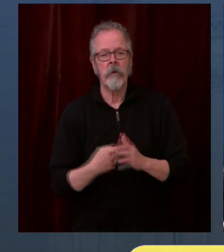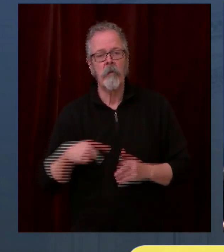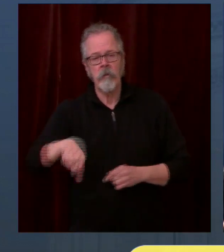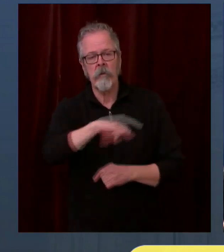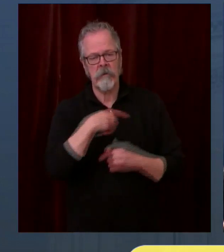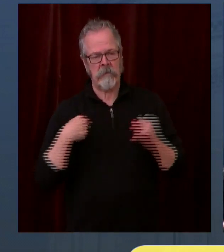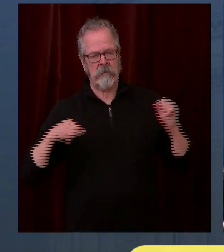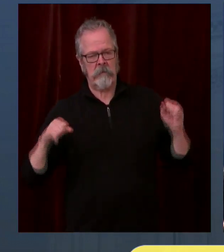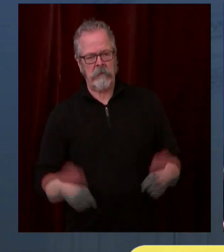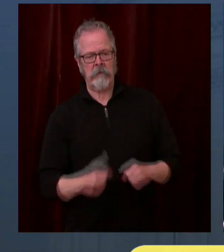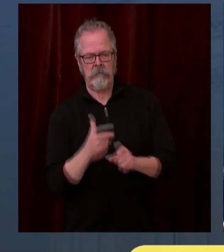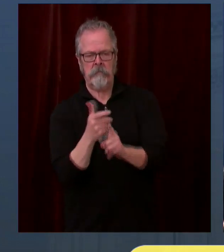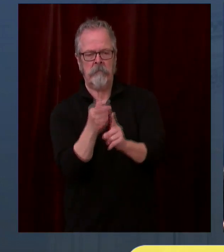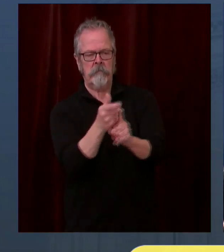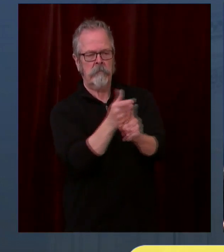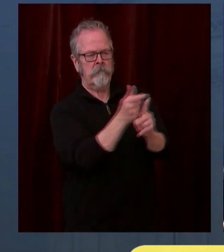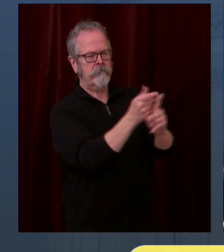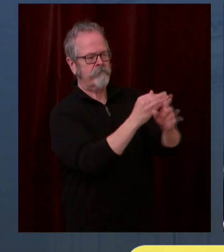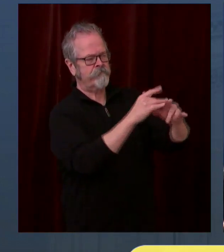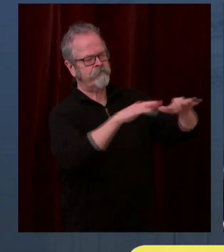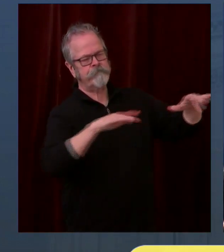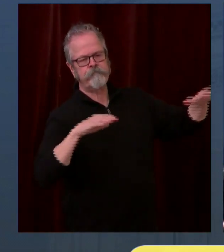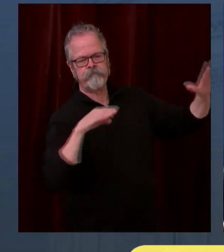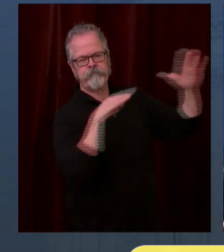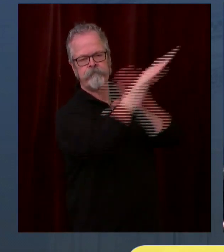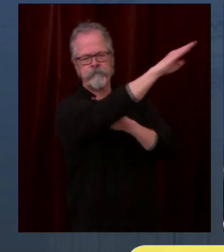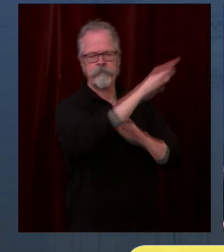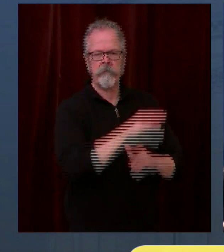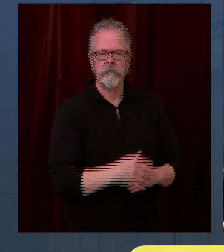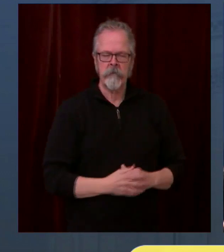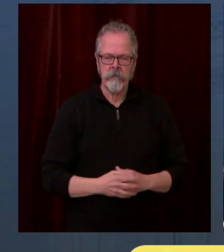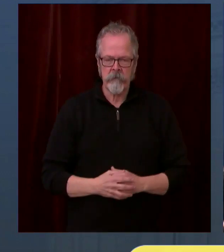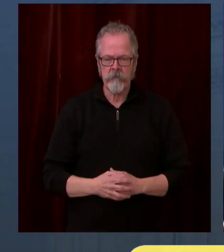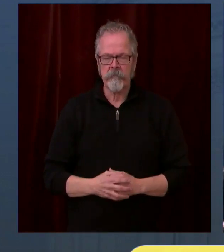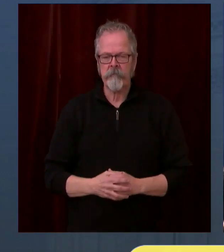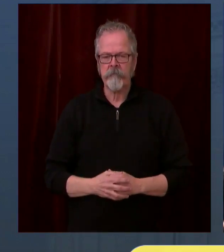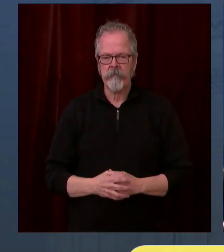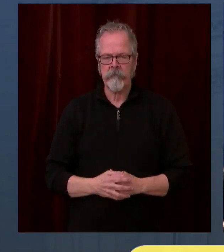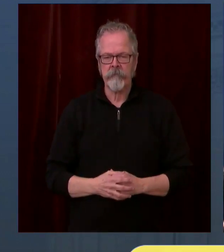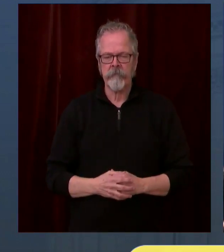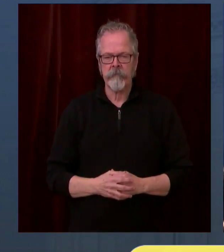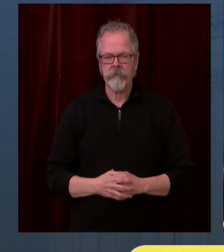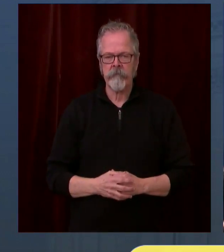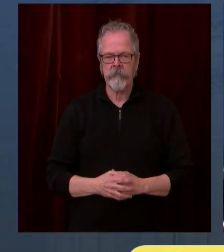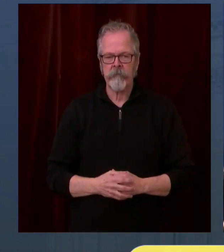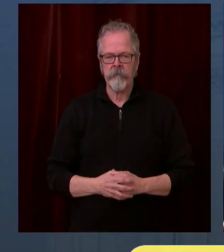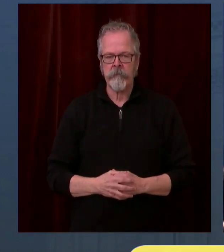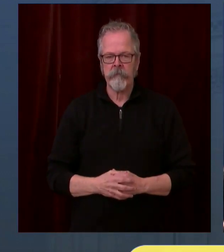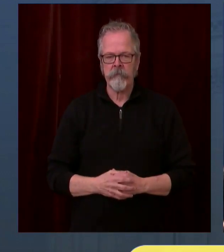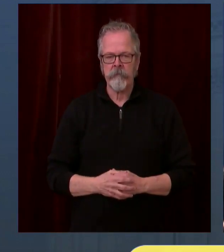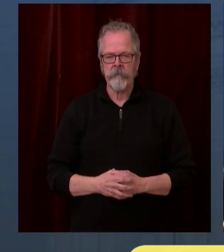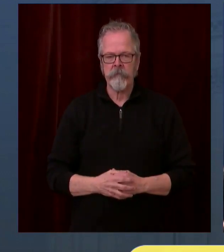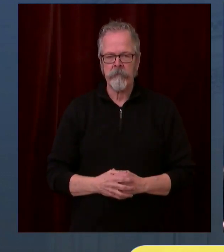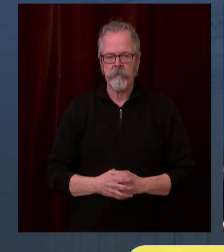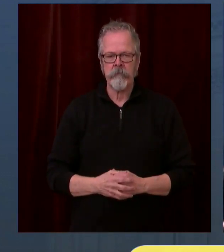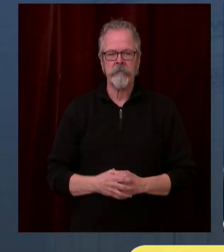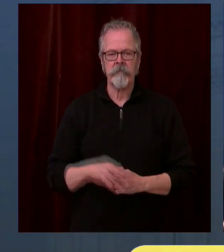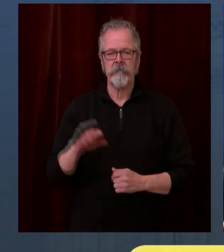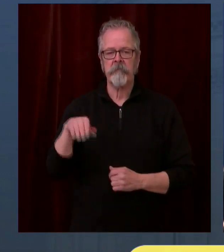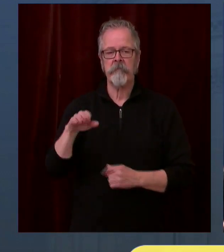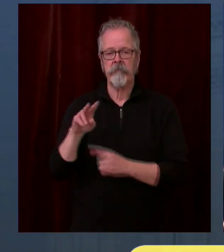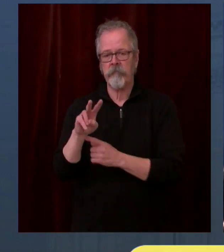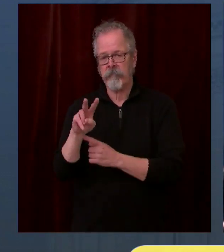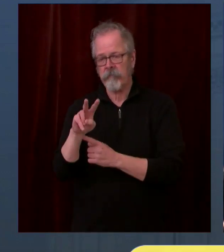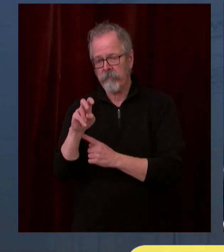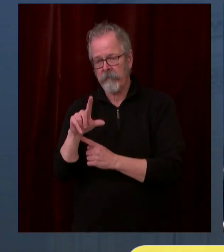hundreds of thousands of people who had not lost their lives. So that's a sobering thought to think of. But the way I look at it is it ought to give us